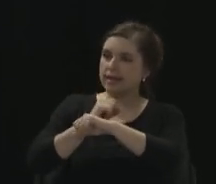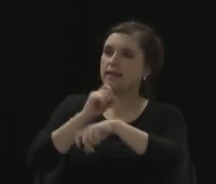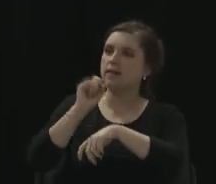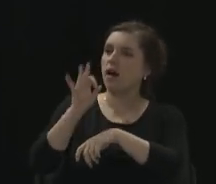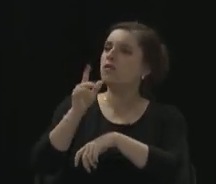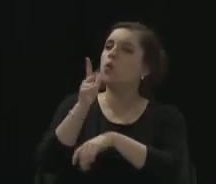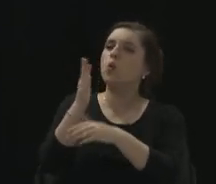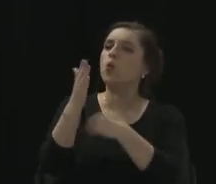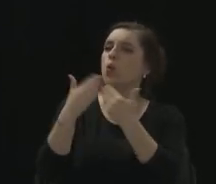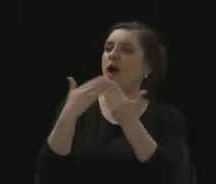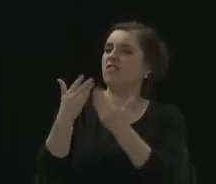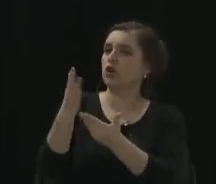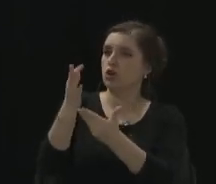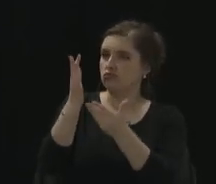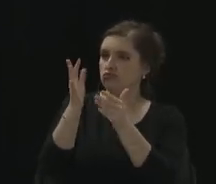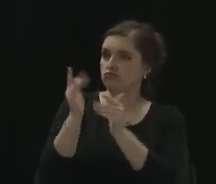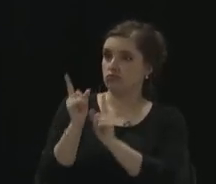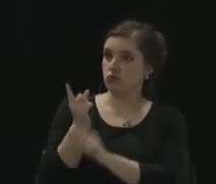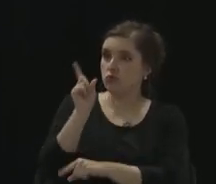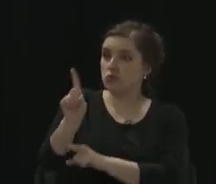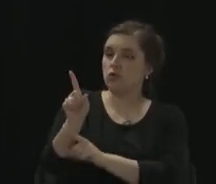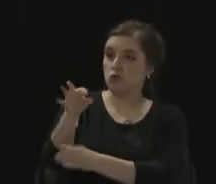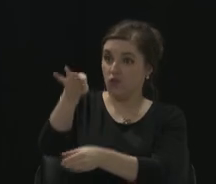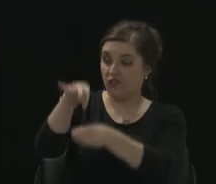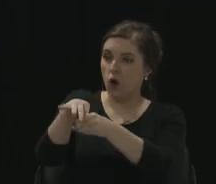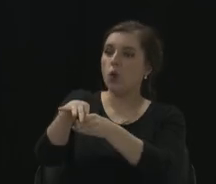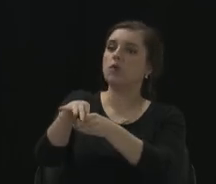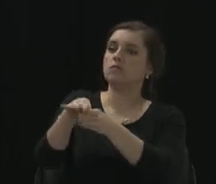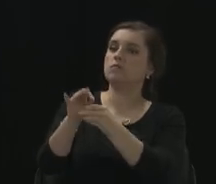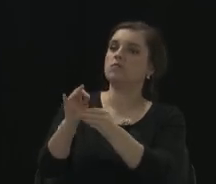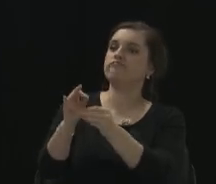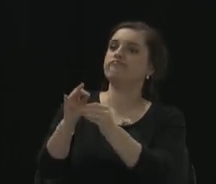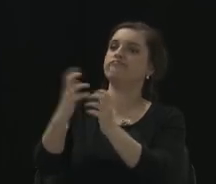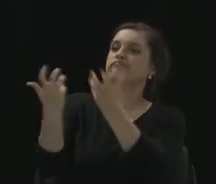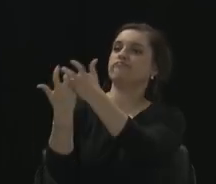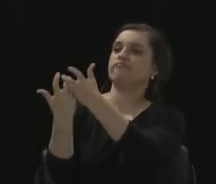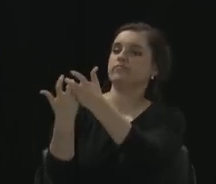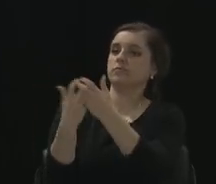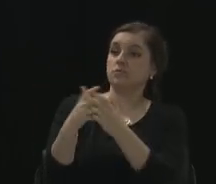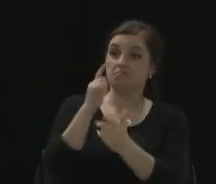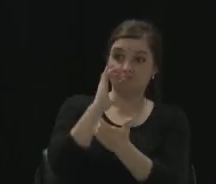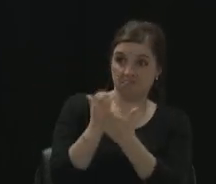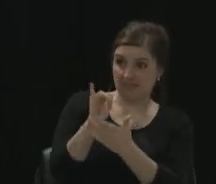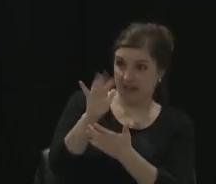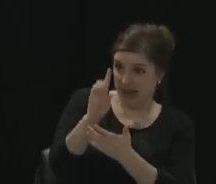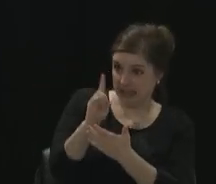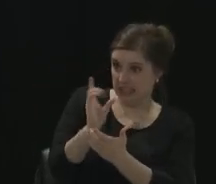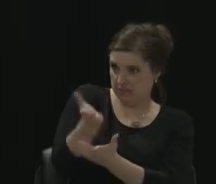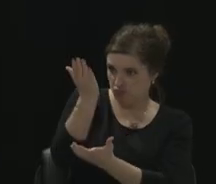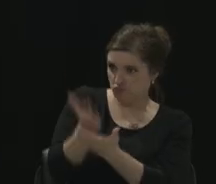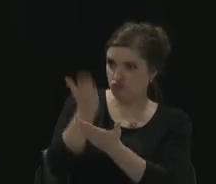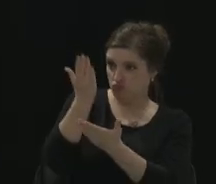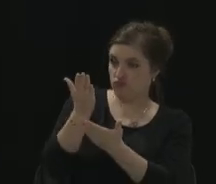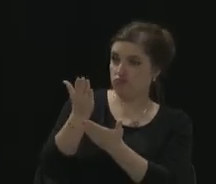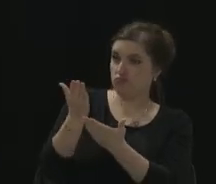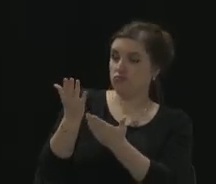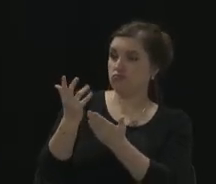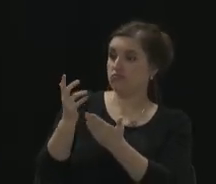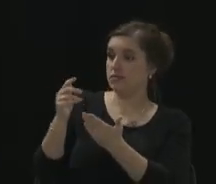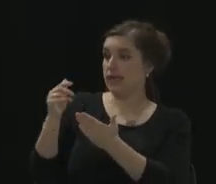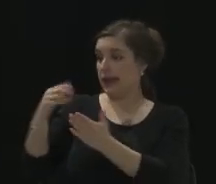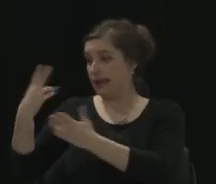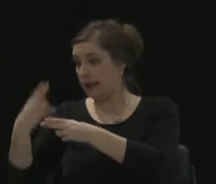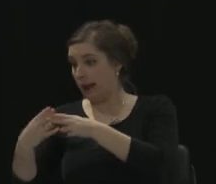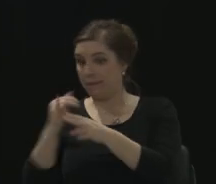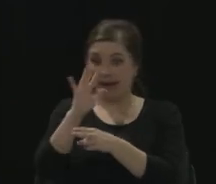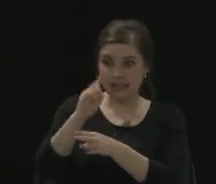that we're working with. So a photo ID provides some evidence that this really is me. Absolutely. And that's been